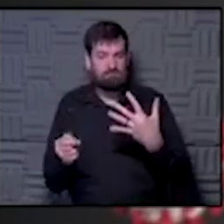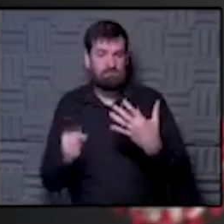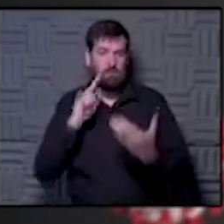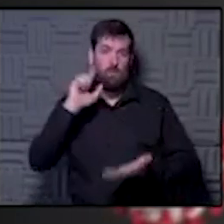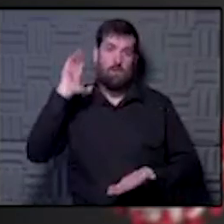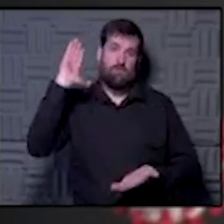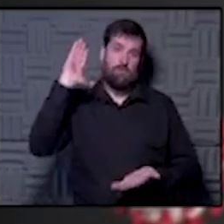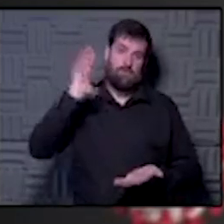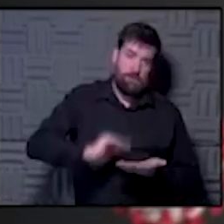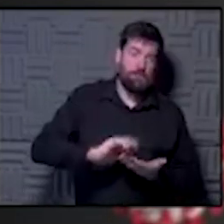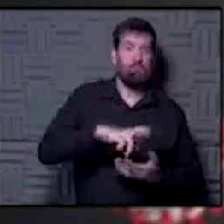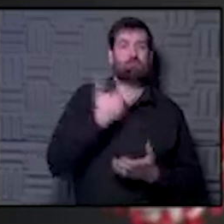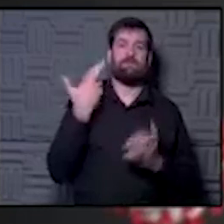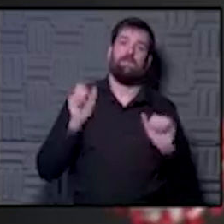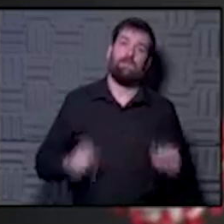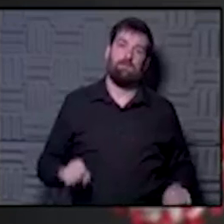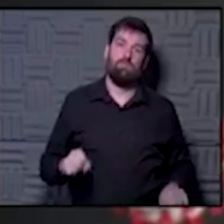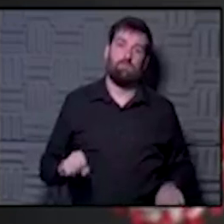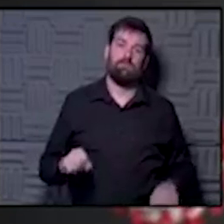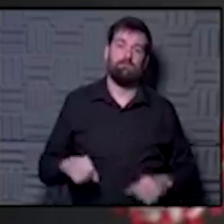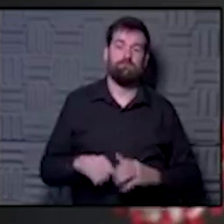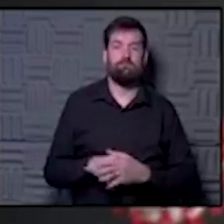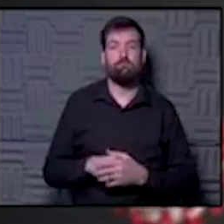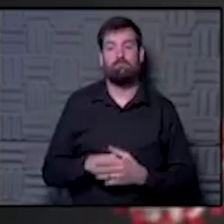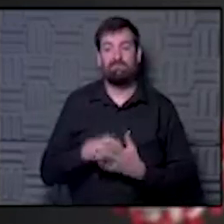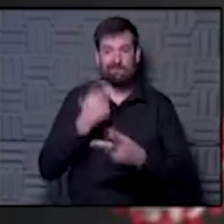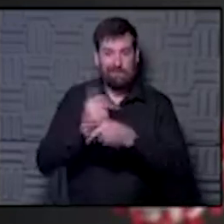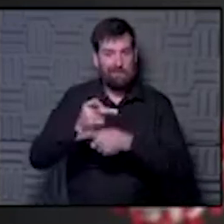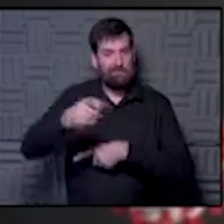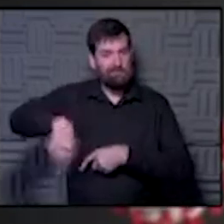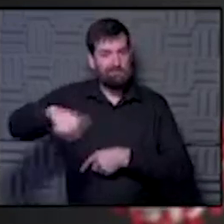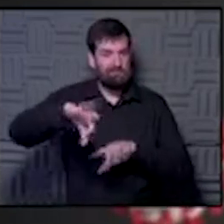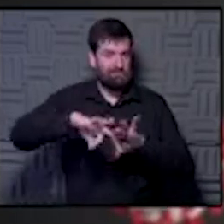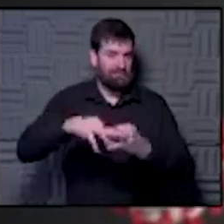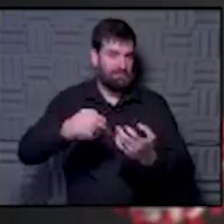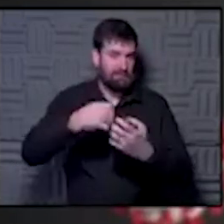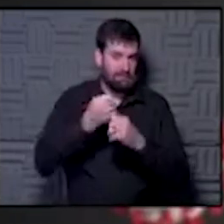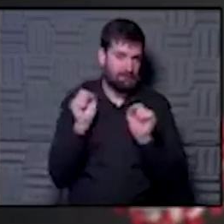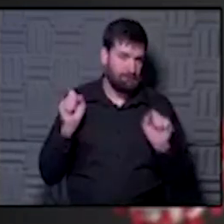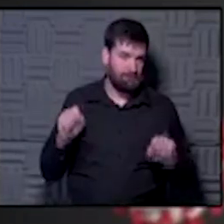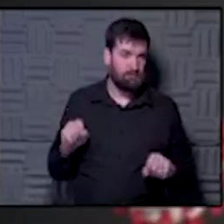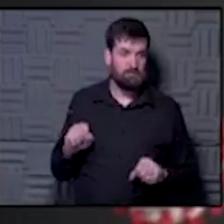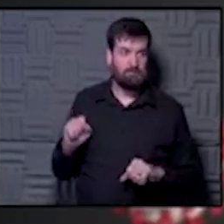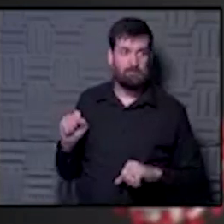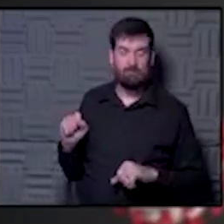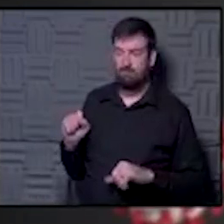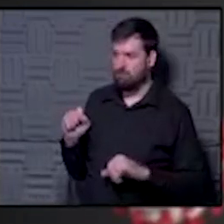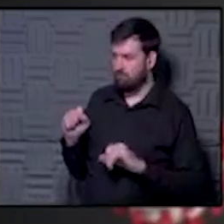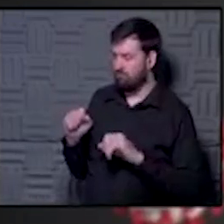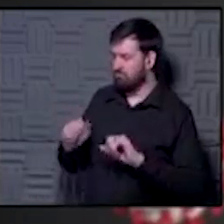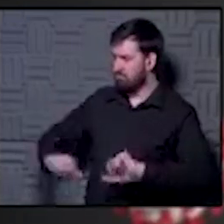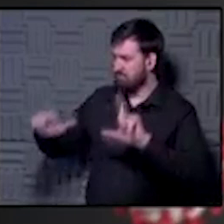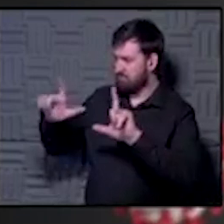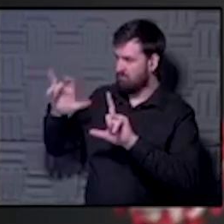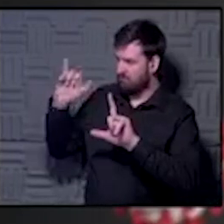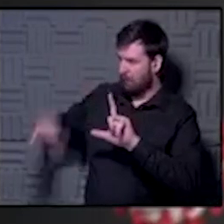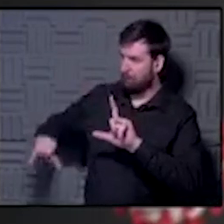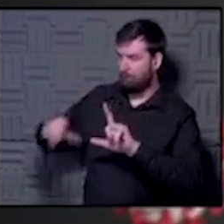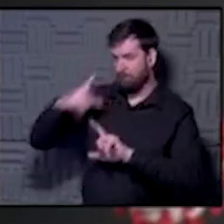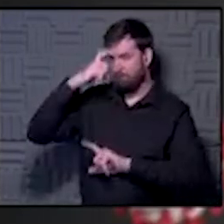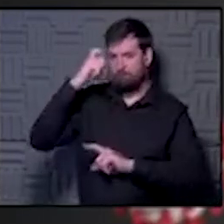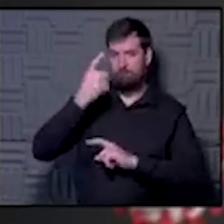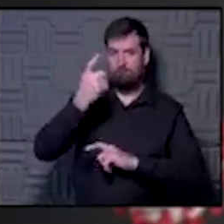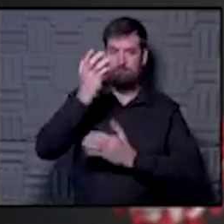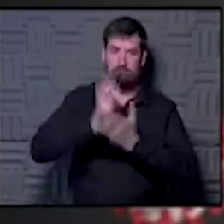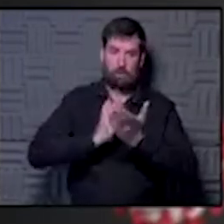risk as much as possible to get to where you want to go and keep those other loved ones safe. Okay. We've kept this up because there's the part